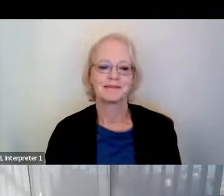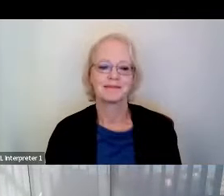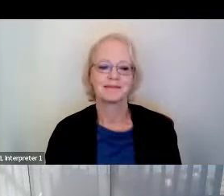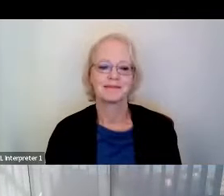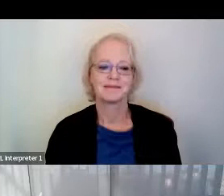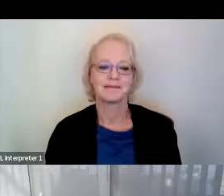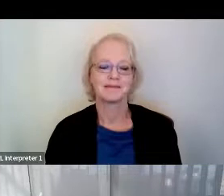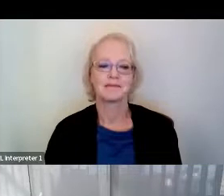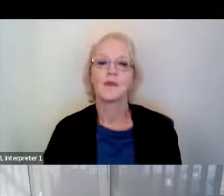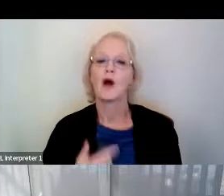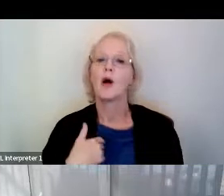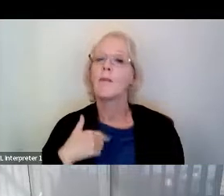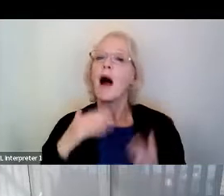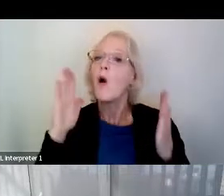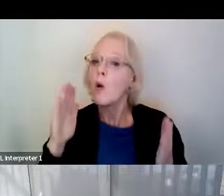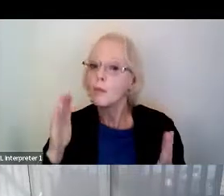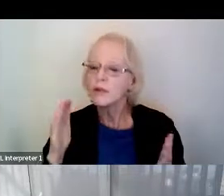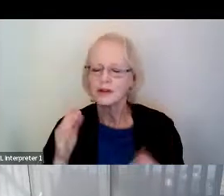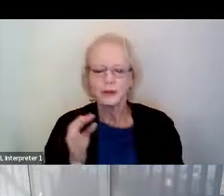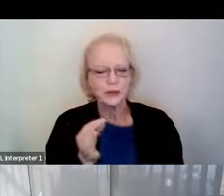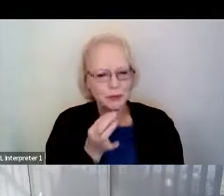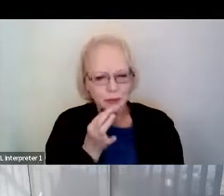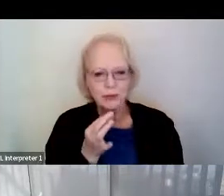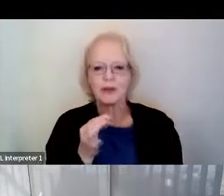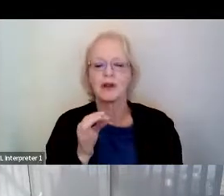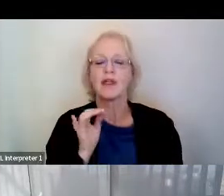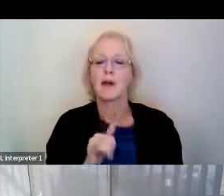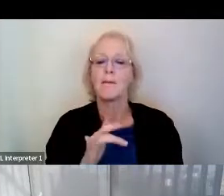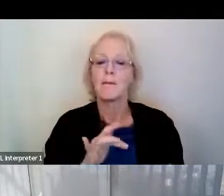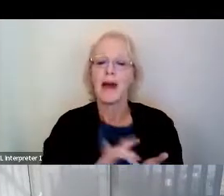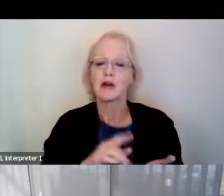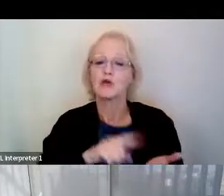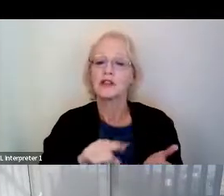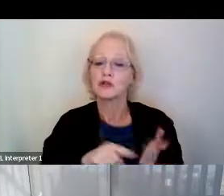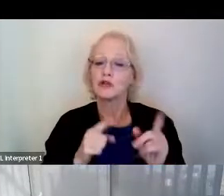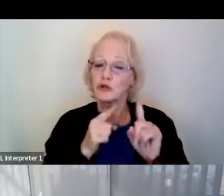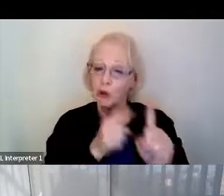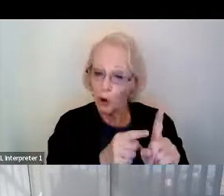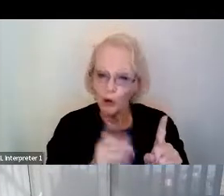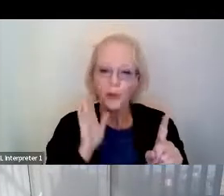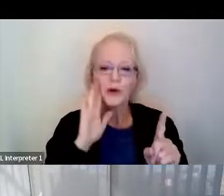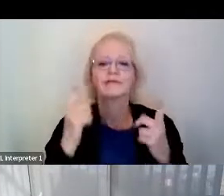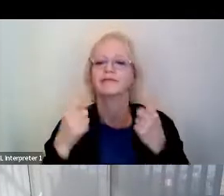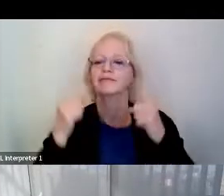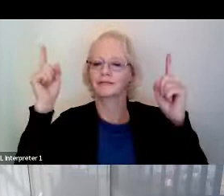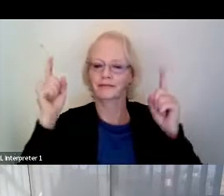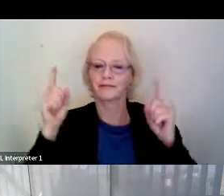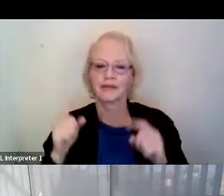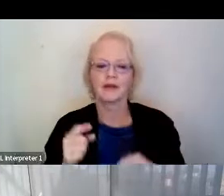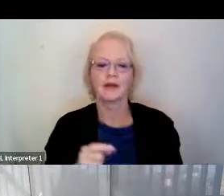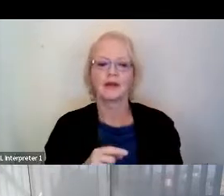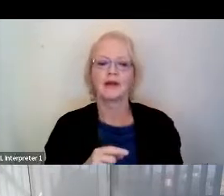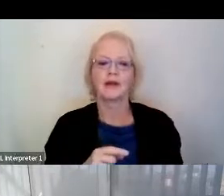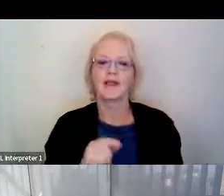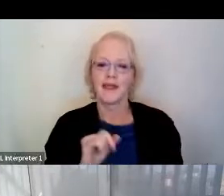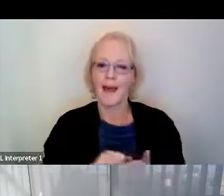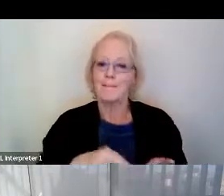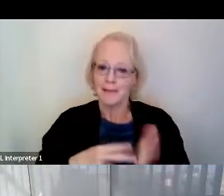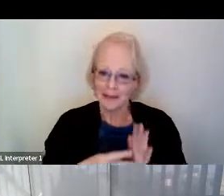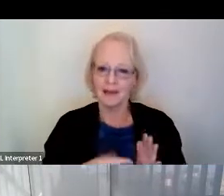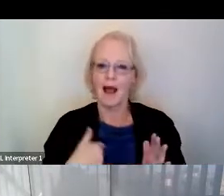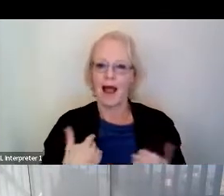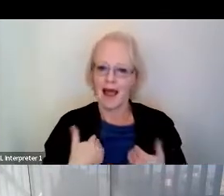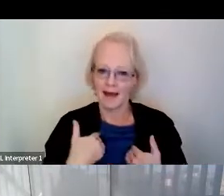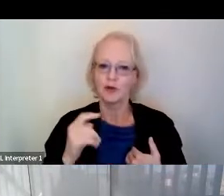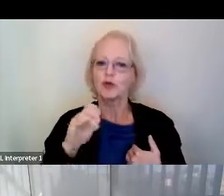My hope is that soon the goals of the medical research would be achieved. And among many others, I would have the tool to fully communicate,